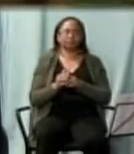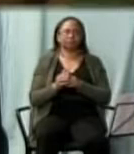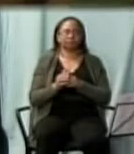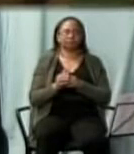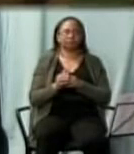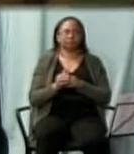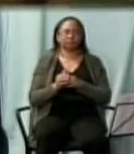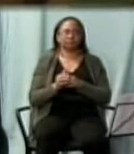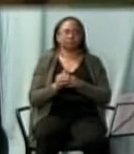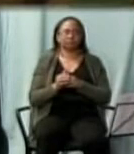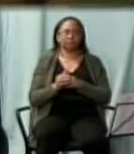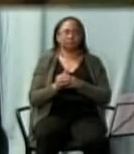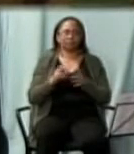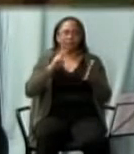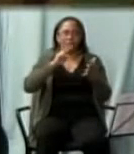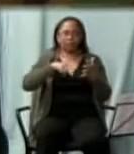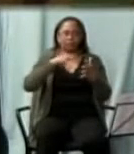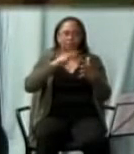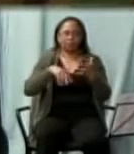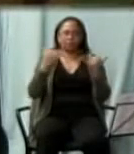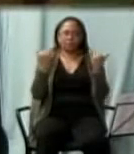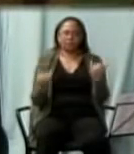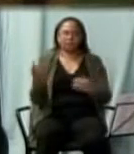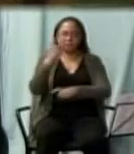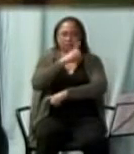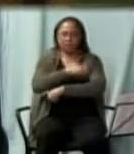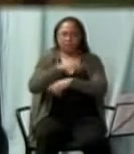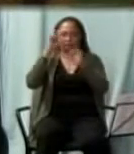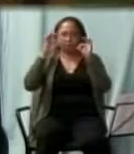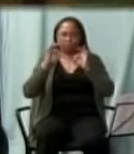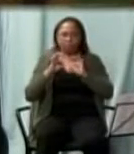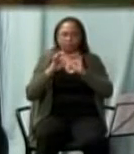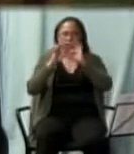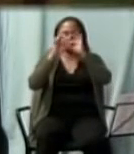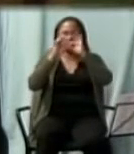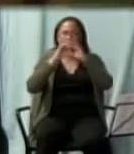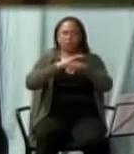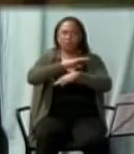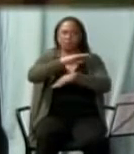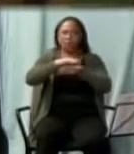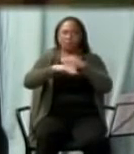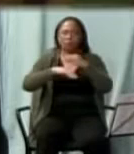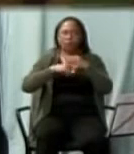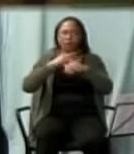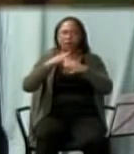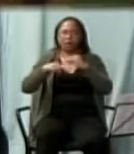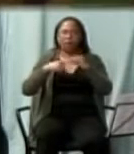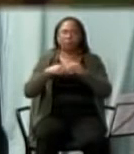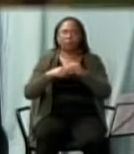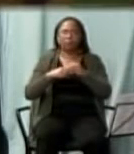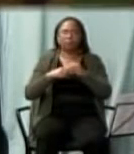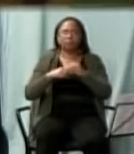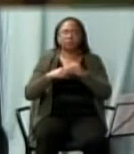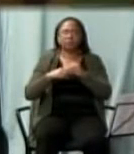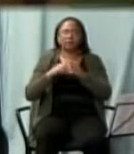The readings of today's Mass are all about failure.